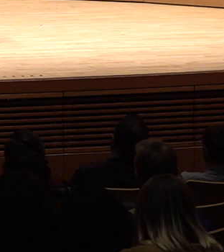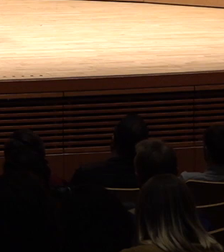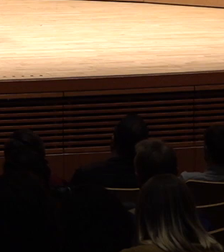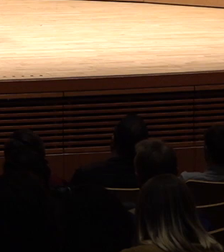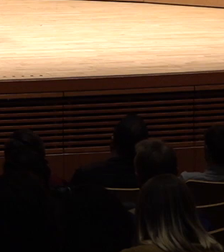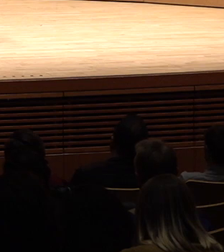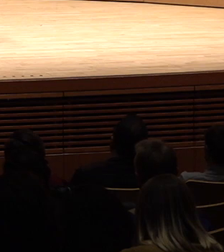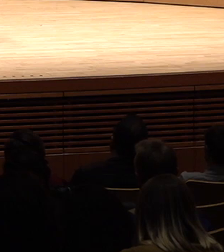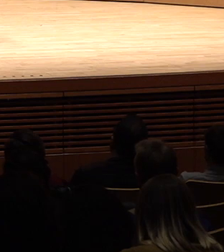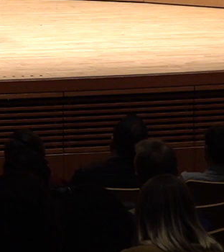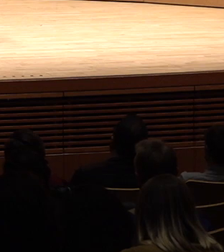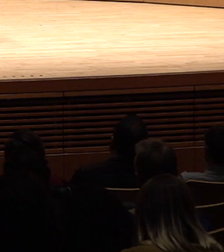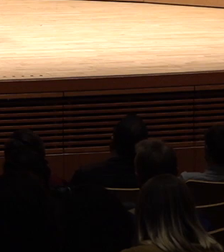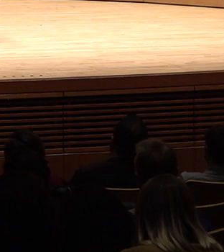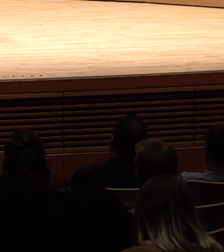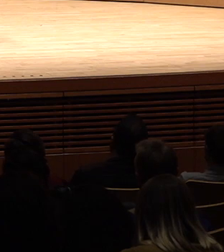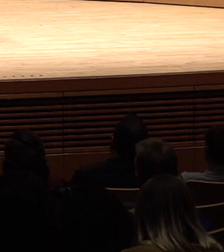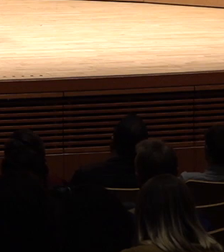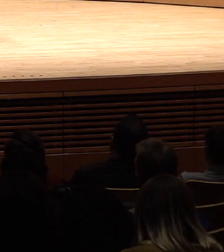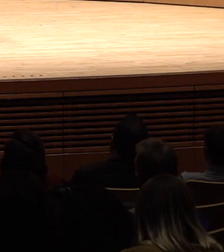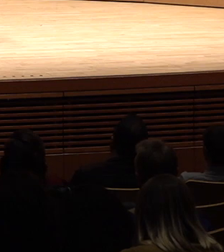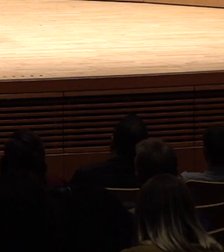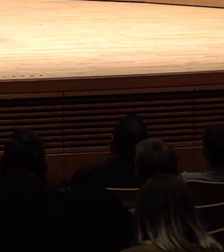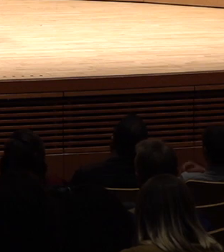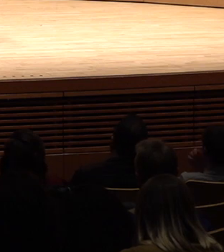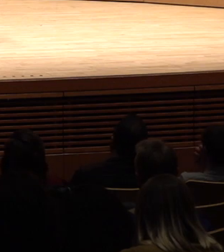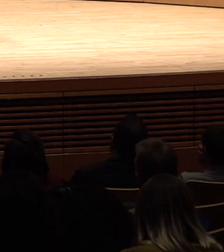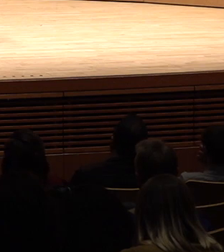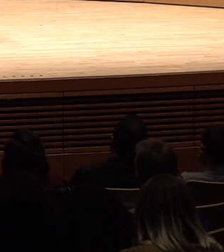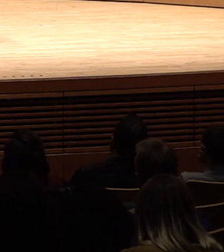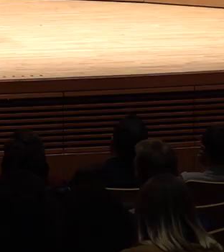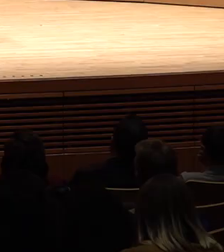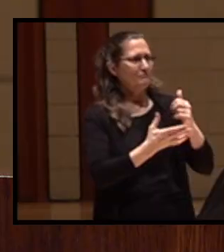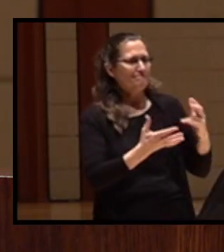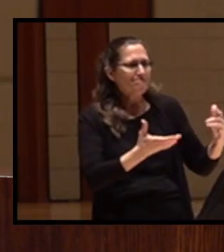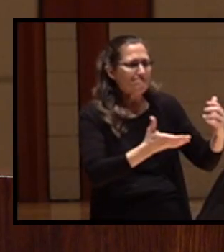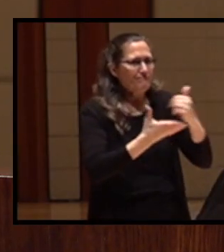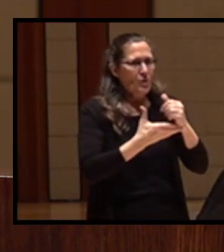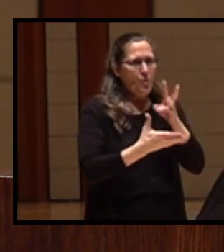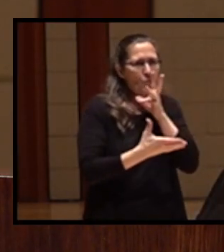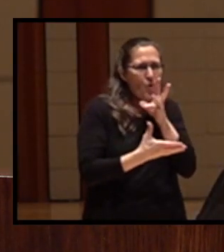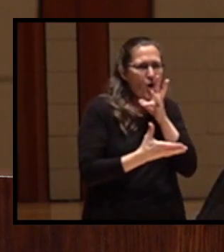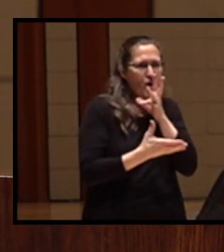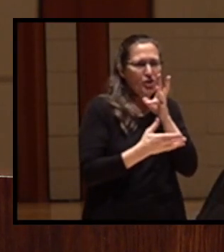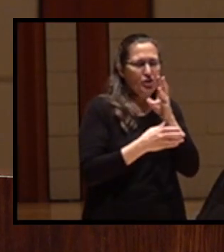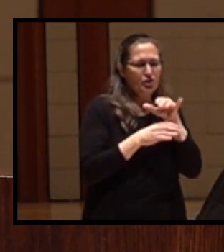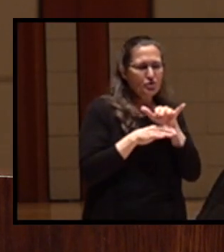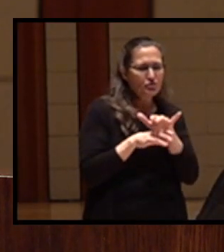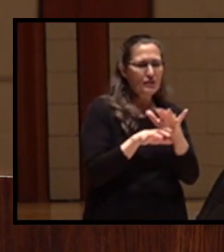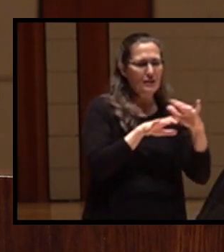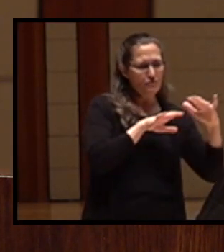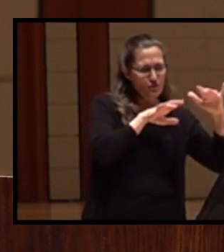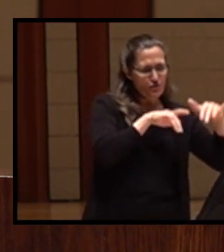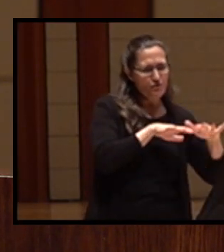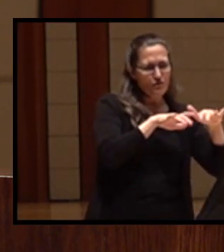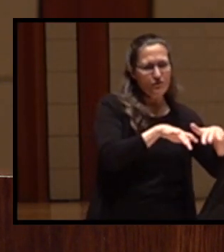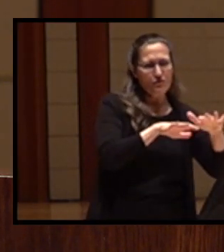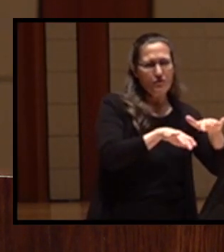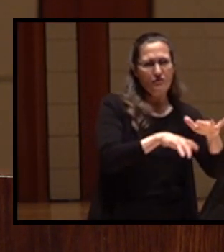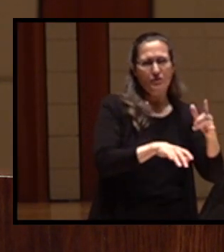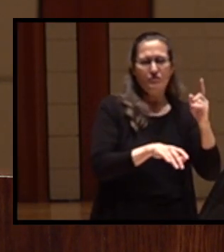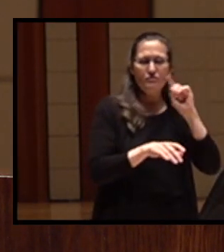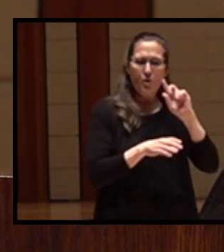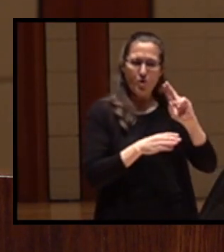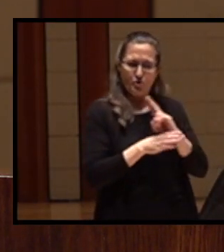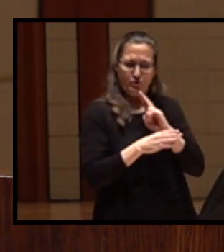facilities to harness waters and rivers for streams for human uses as the Secretary of Interior found